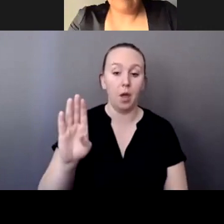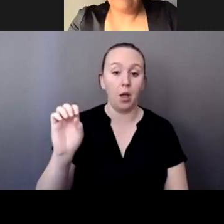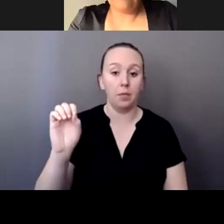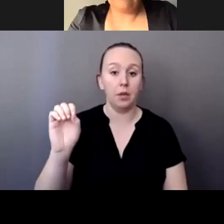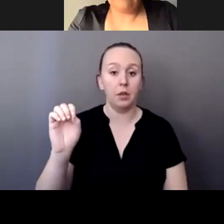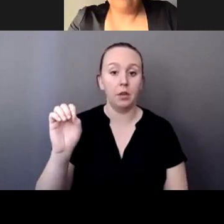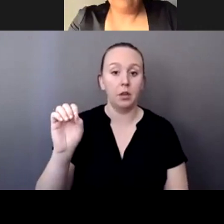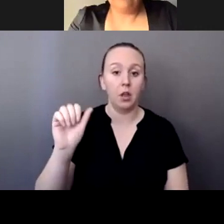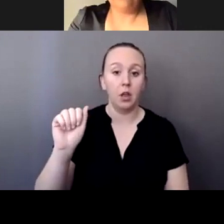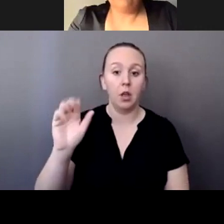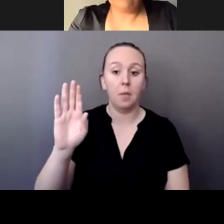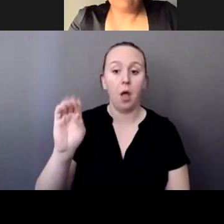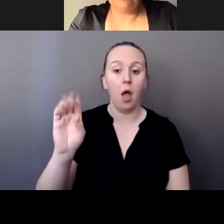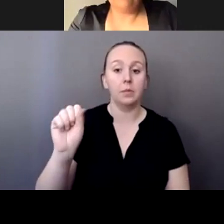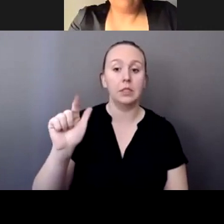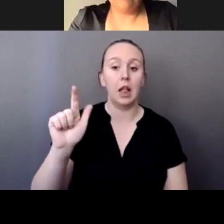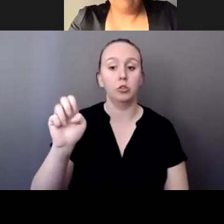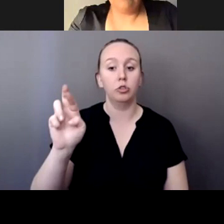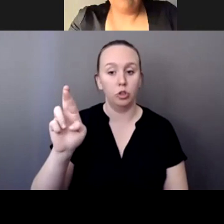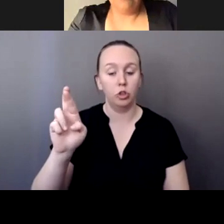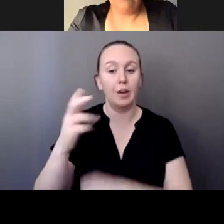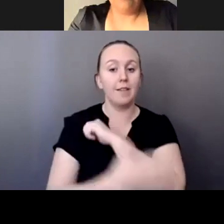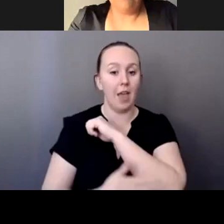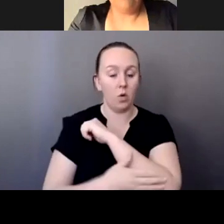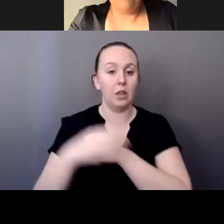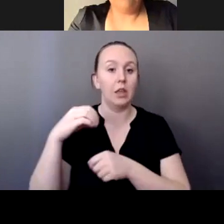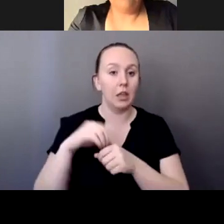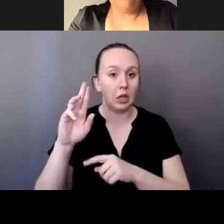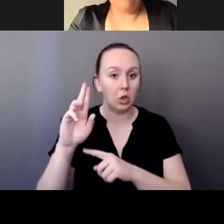in Utah. Um,